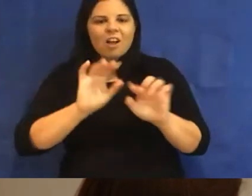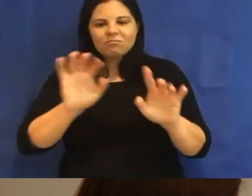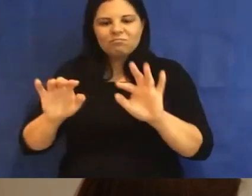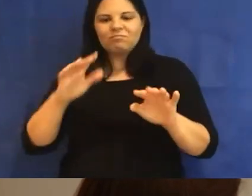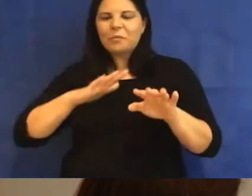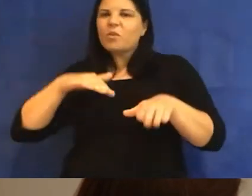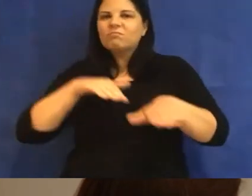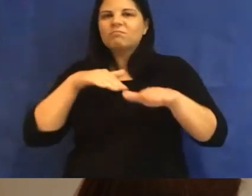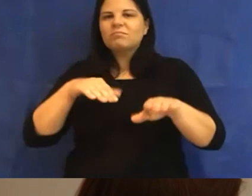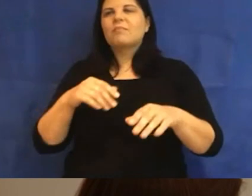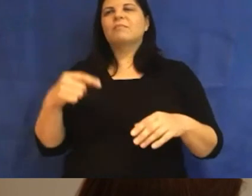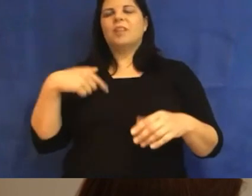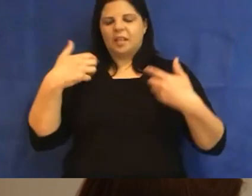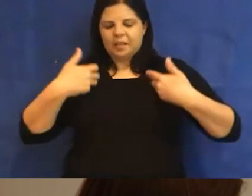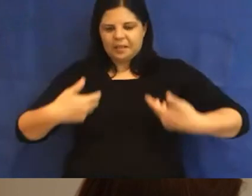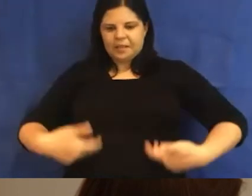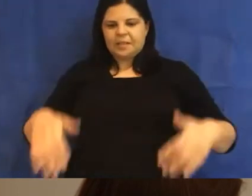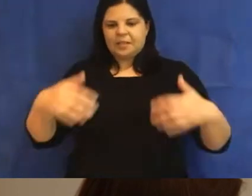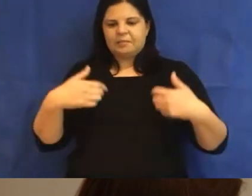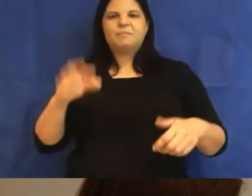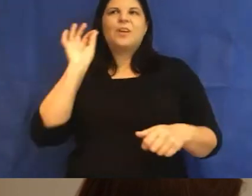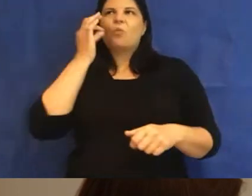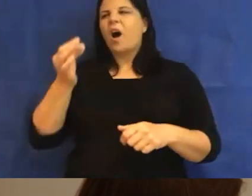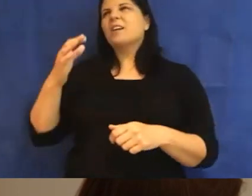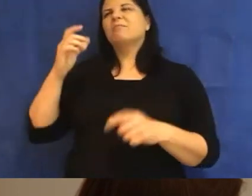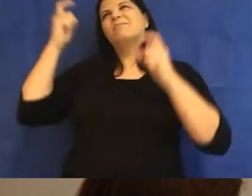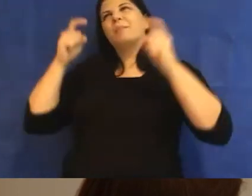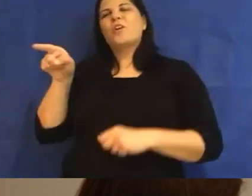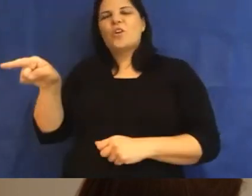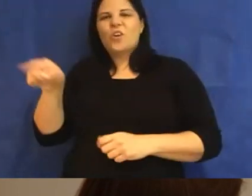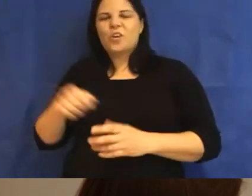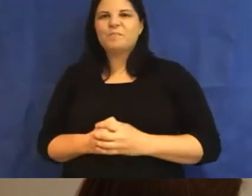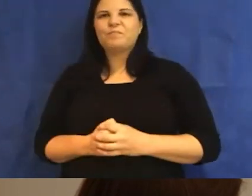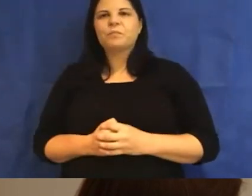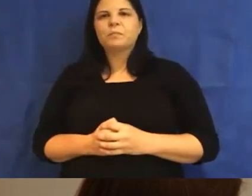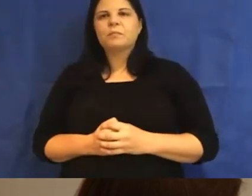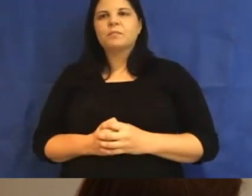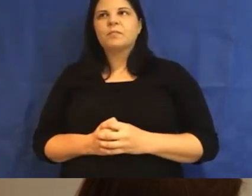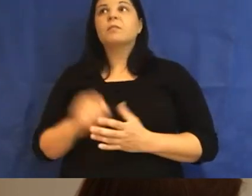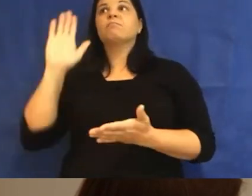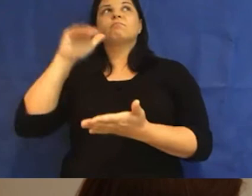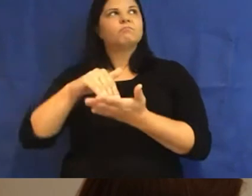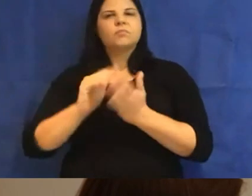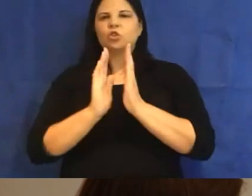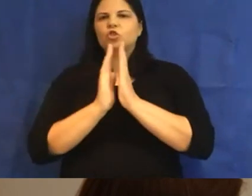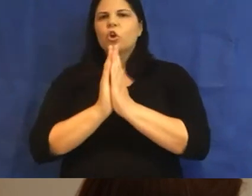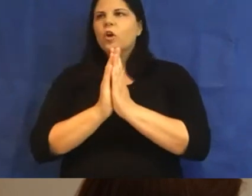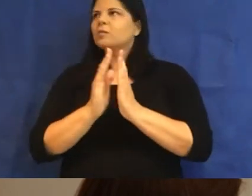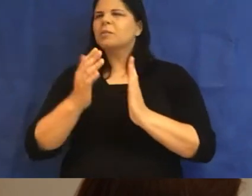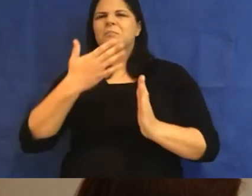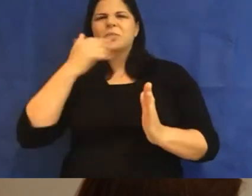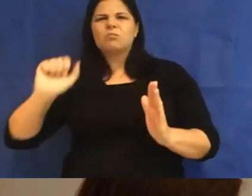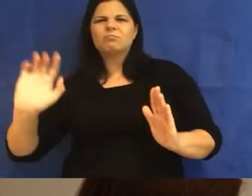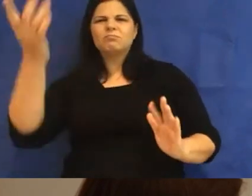I dressed with care for her. We arrived at a small church surrounded by big gum trees. As we